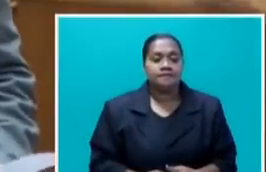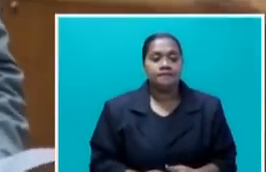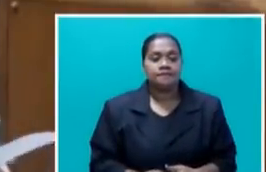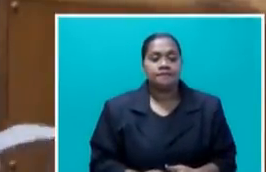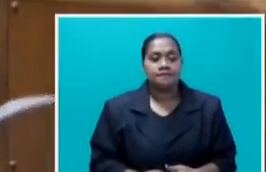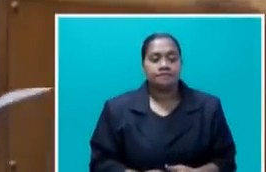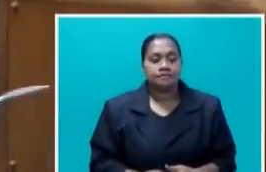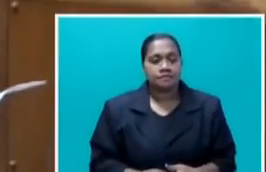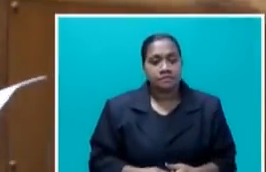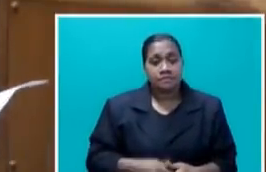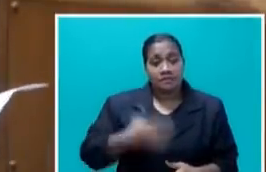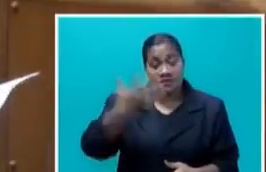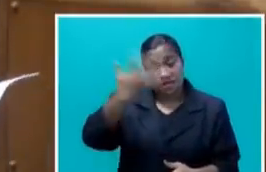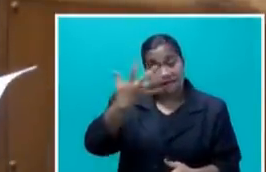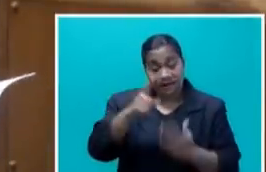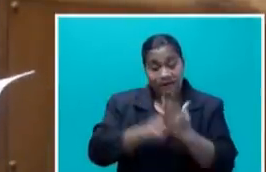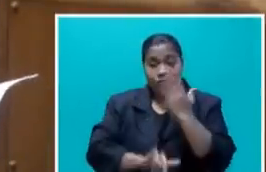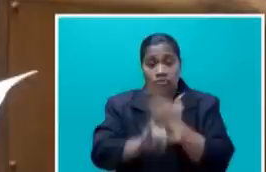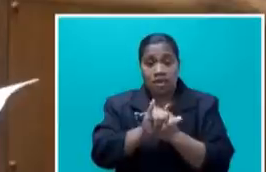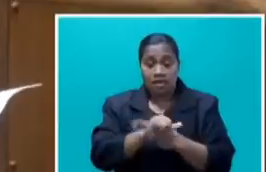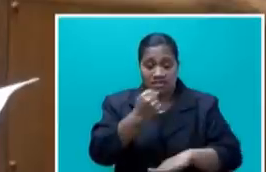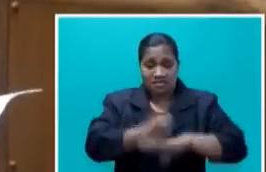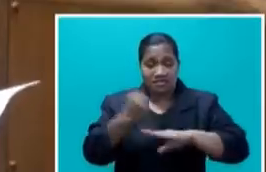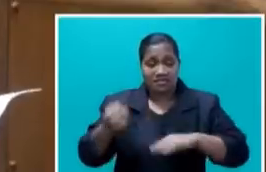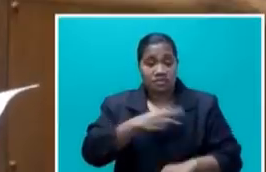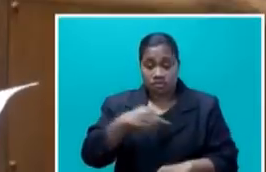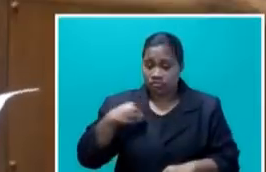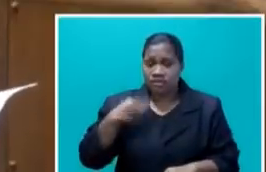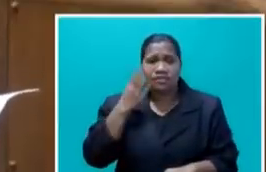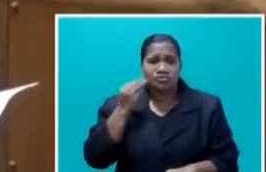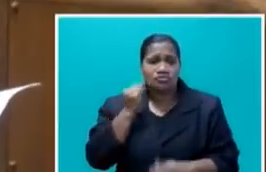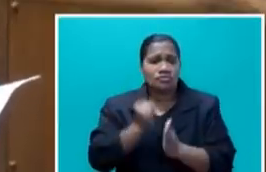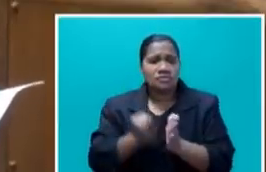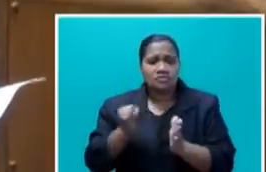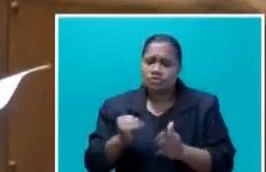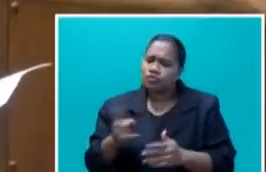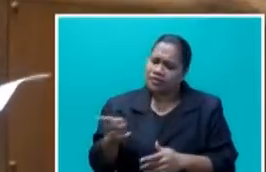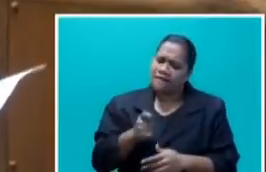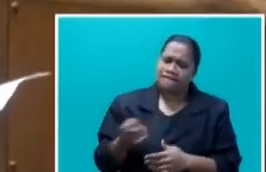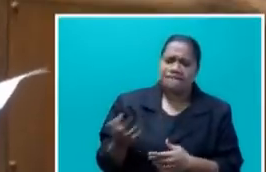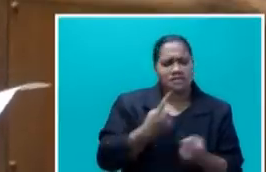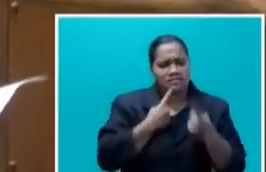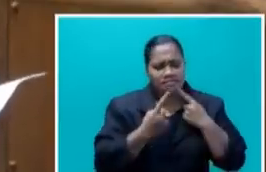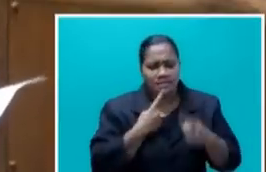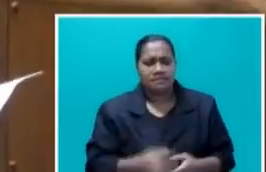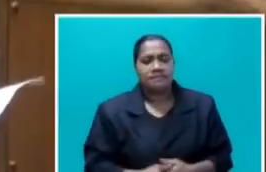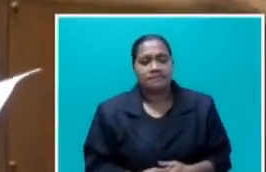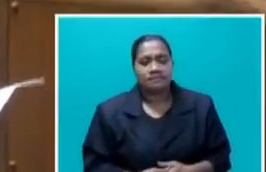on 15th July, government ministries, including Ministry of Sugar Industry, were invited to comment and make suggestions